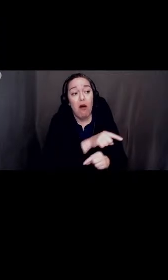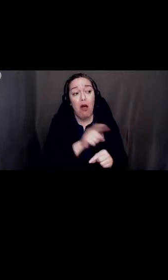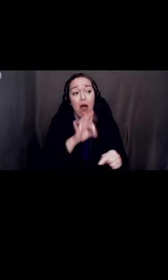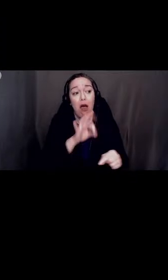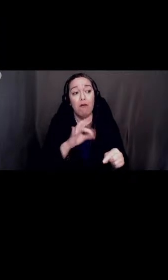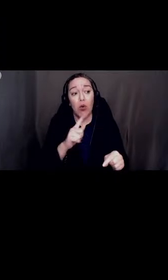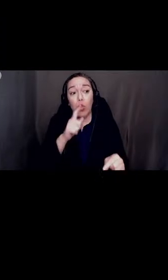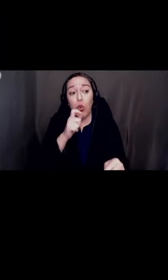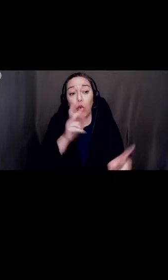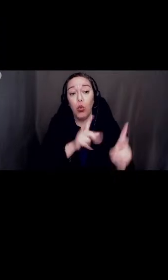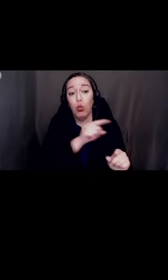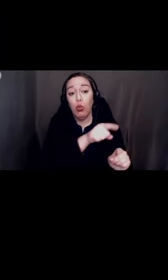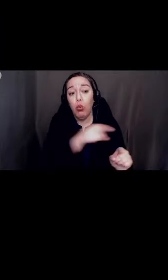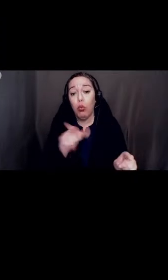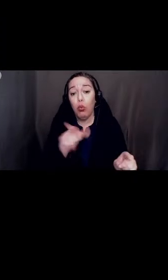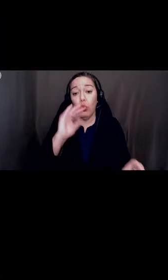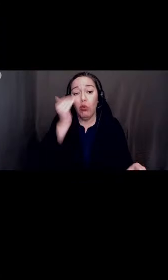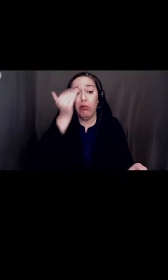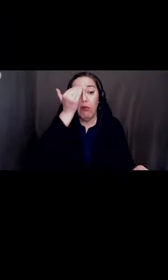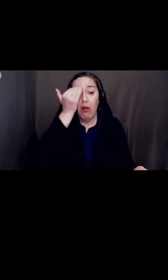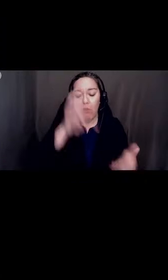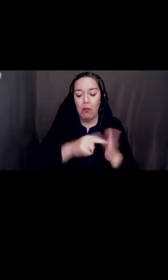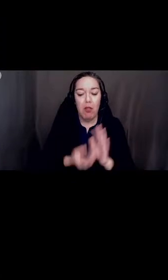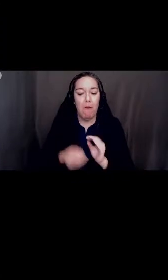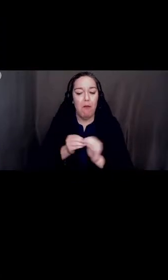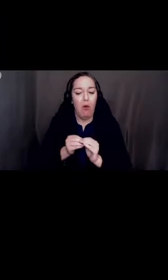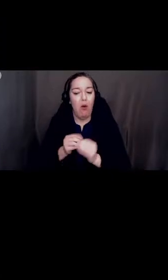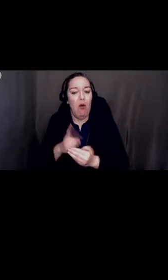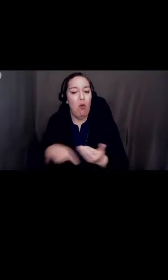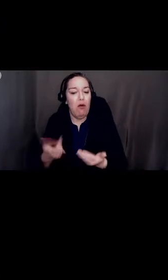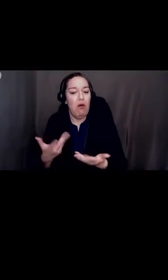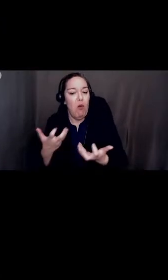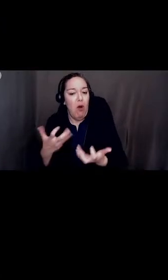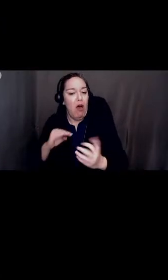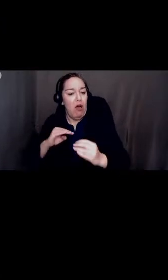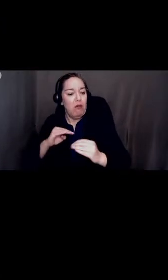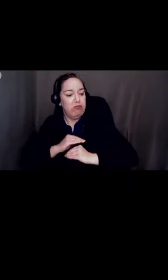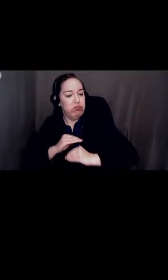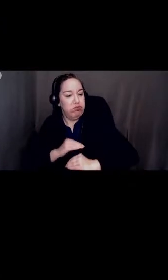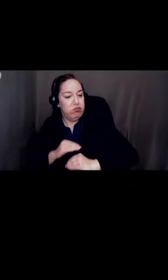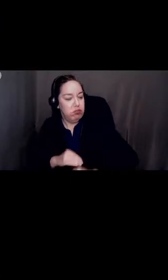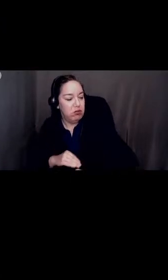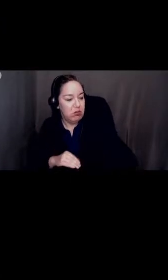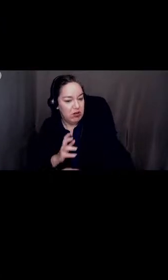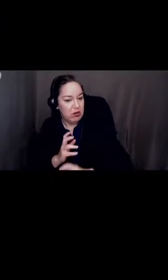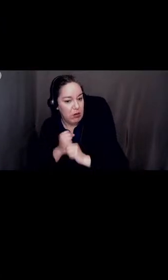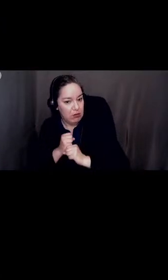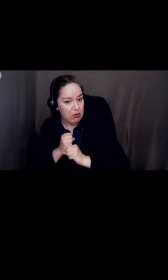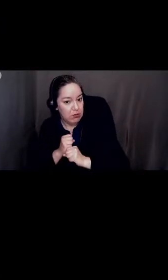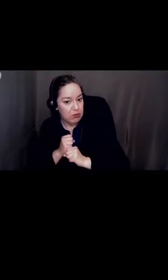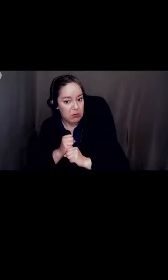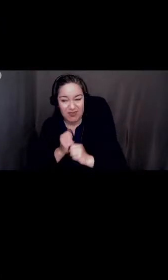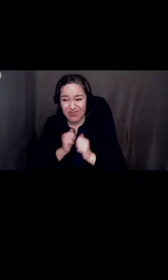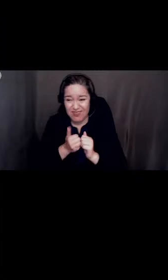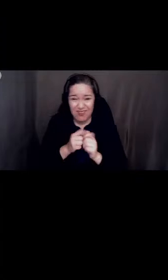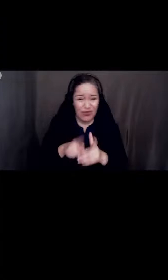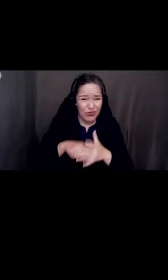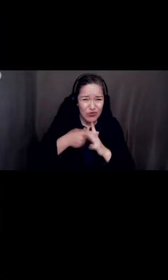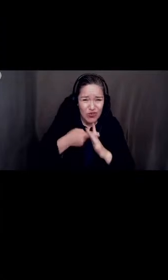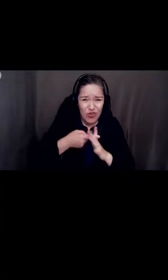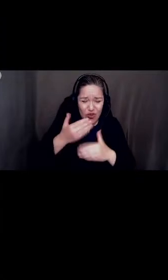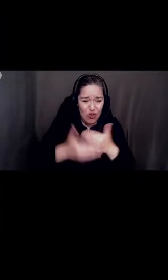Colton Way born? We can't say for sure. But we could hypothesize that it might be a response